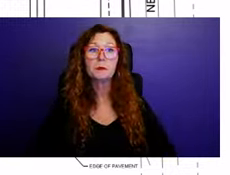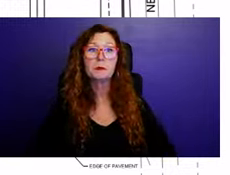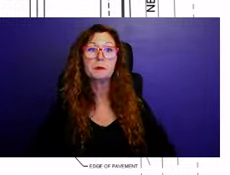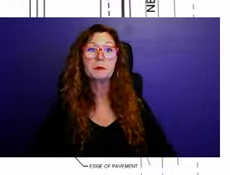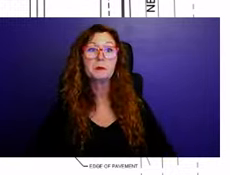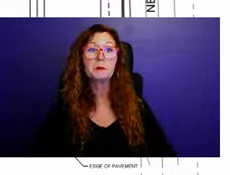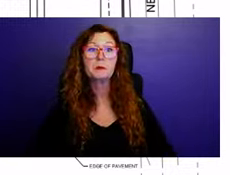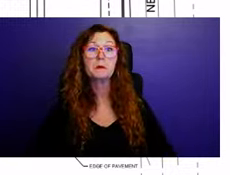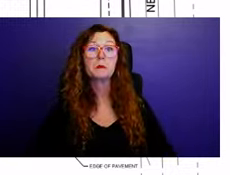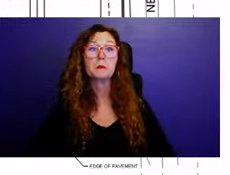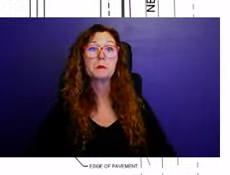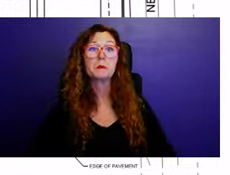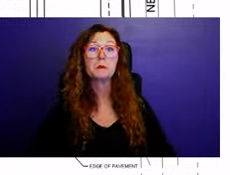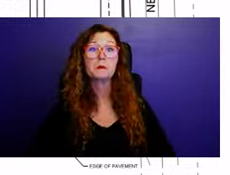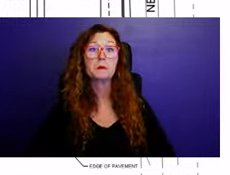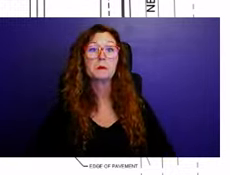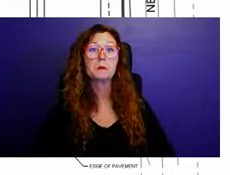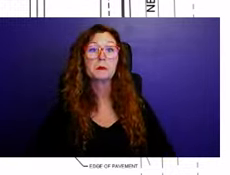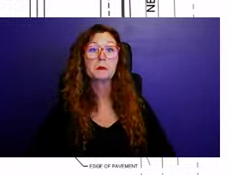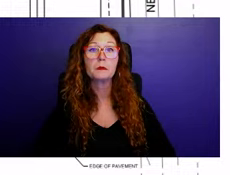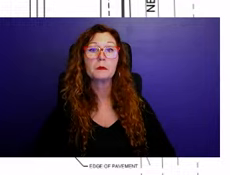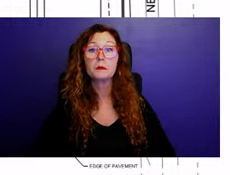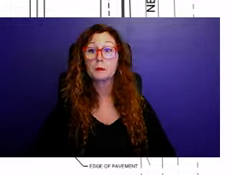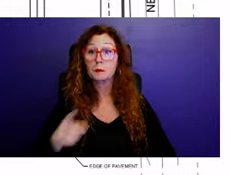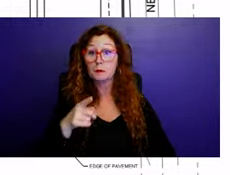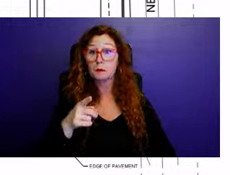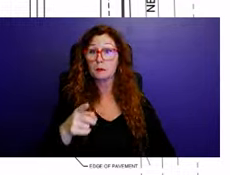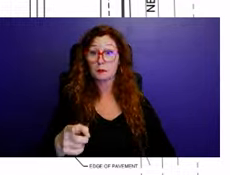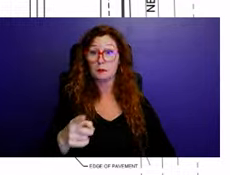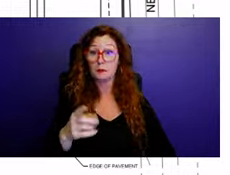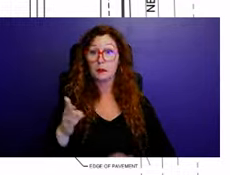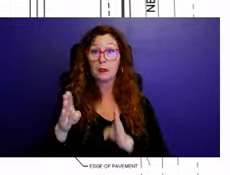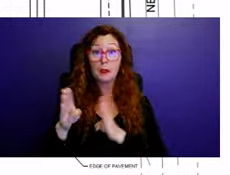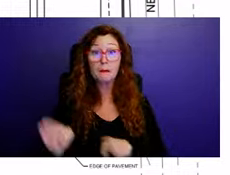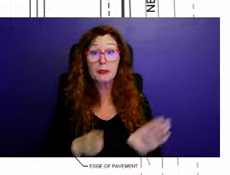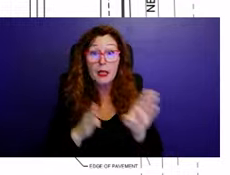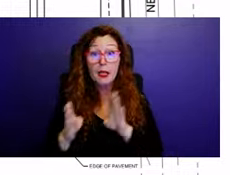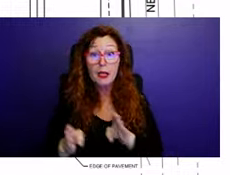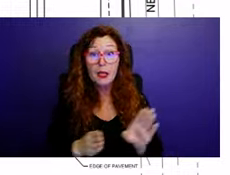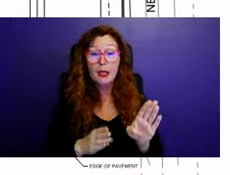Shown here is the proposal site plan. The proposed single family homes range in size from